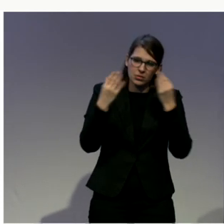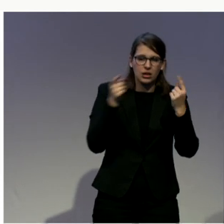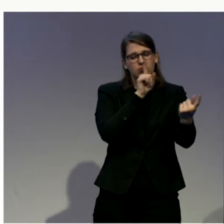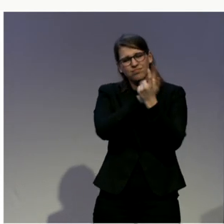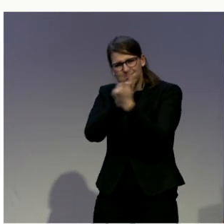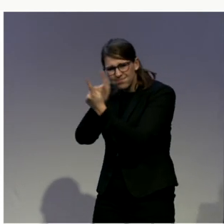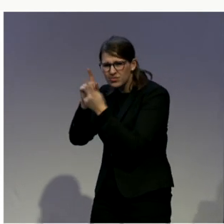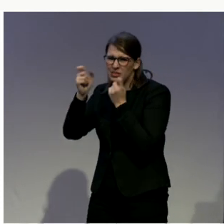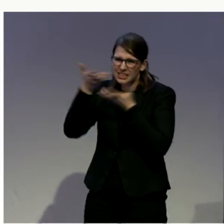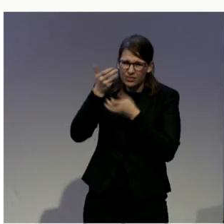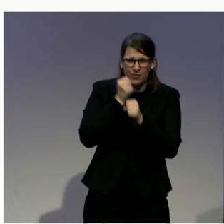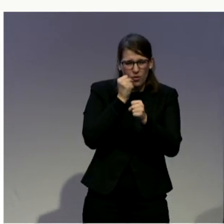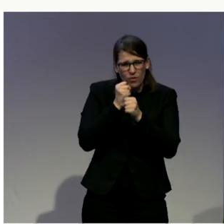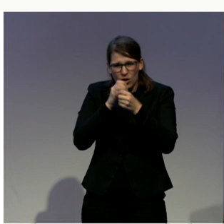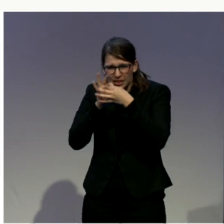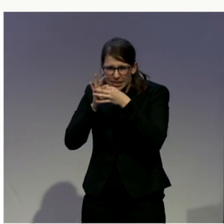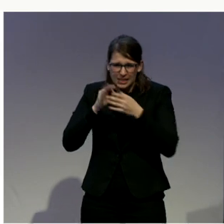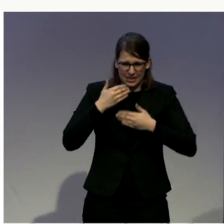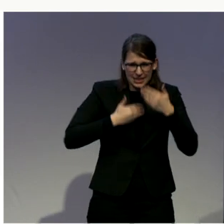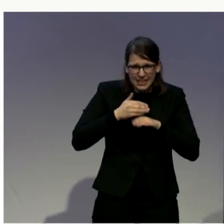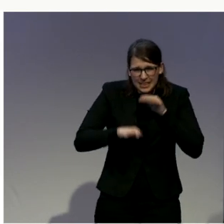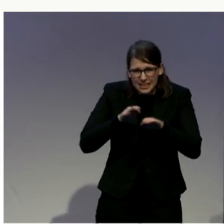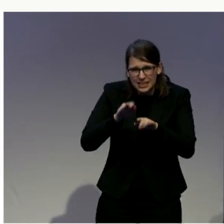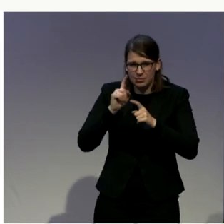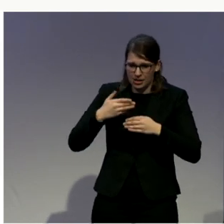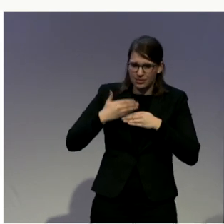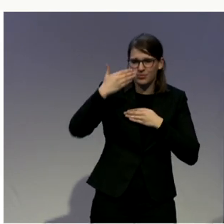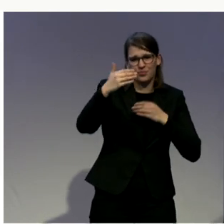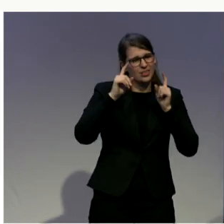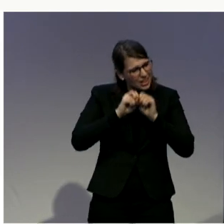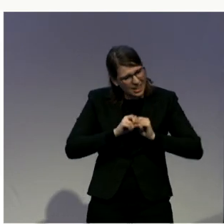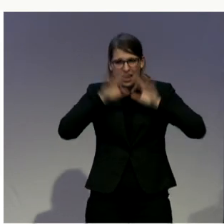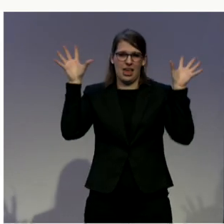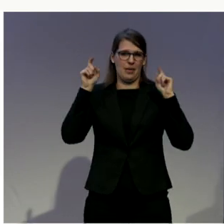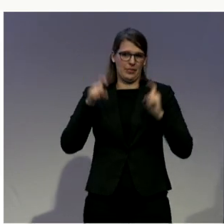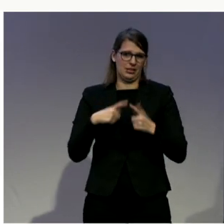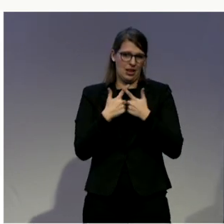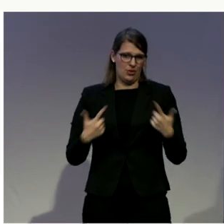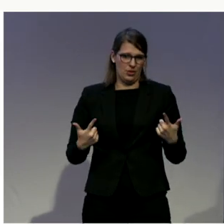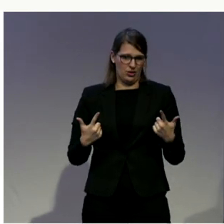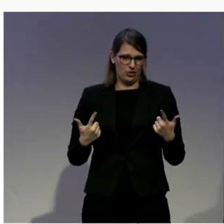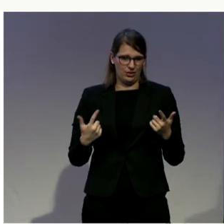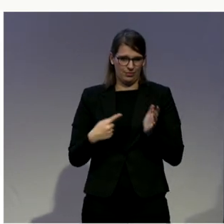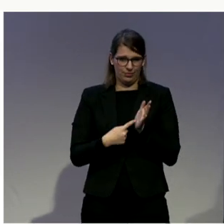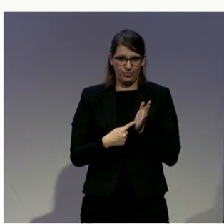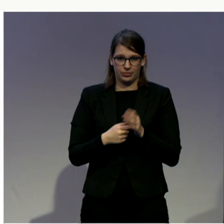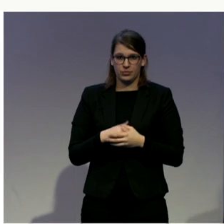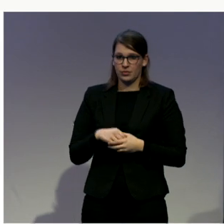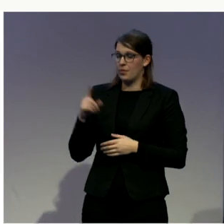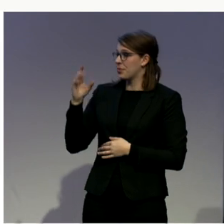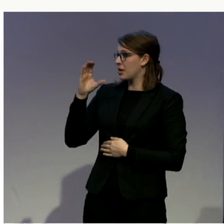Yes, if I may compliment on the question. Yes, I think that